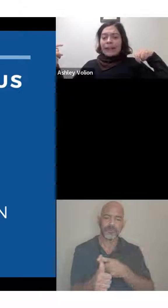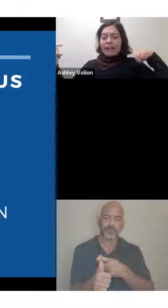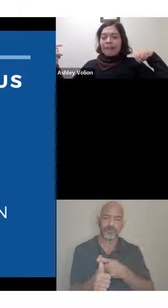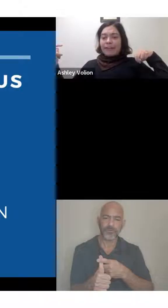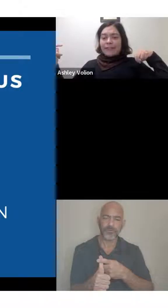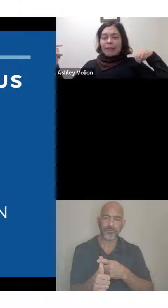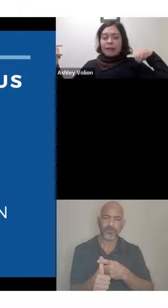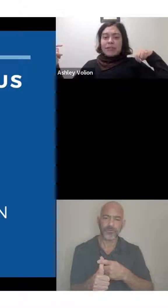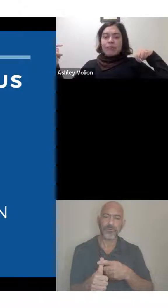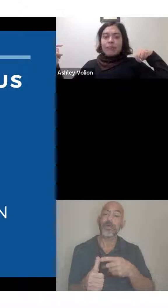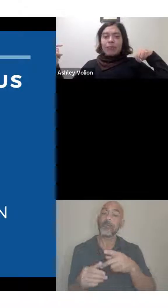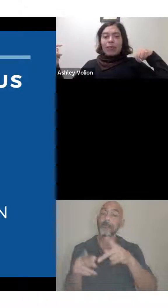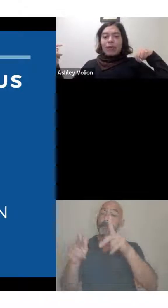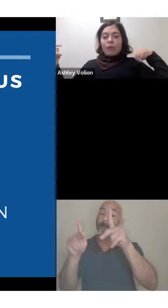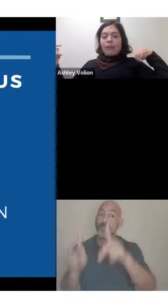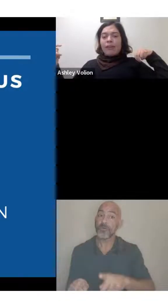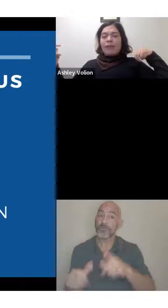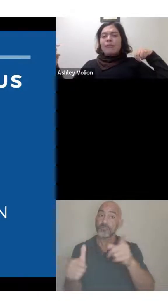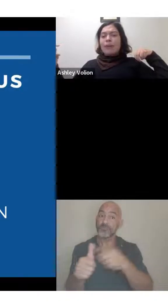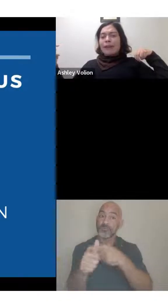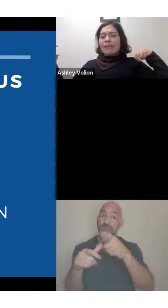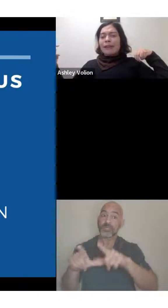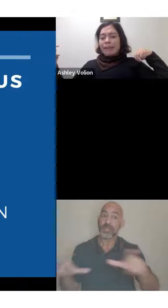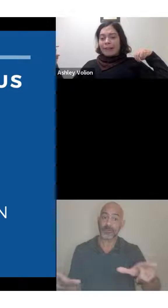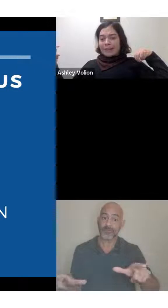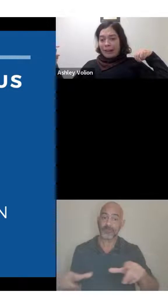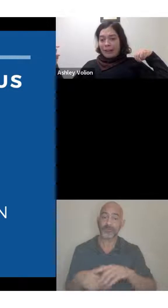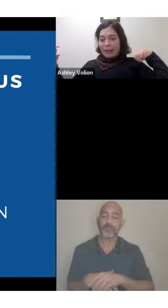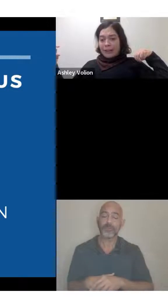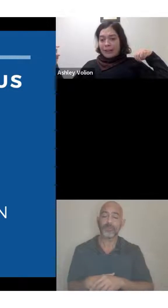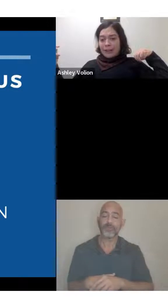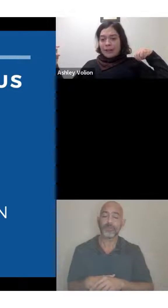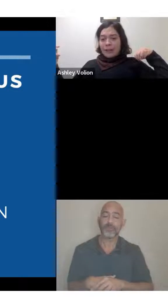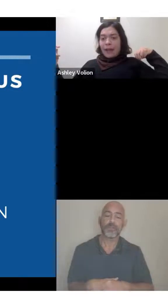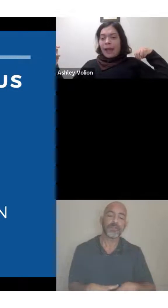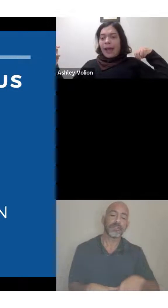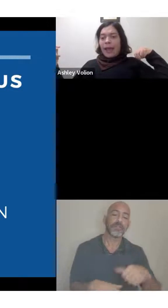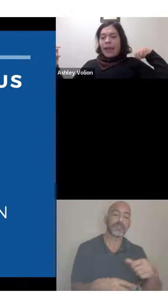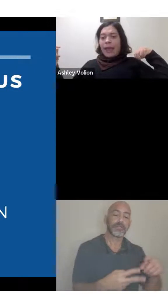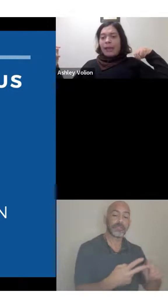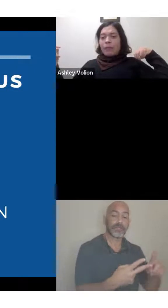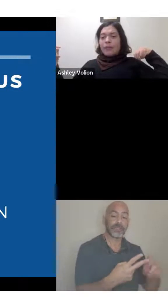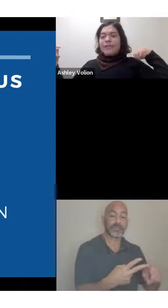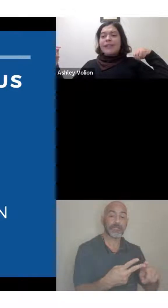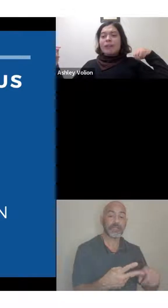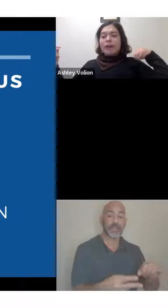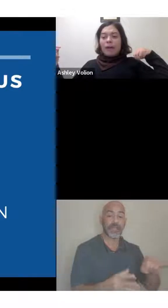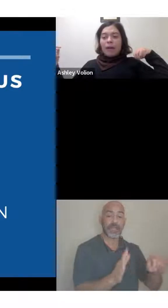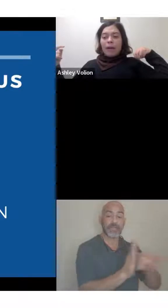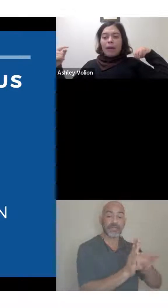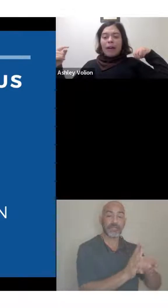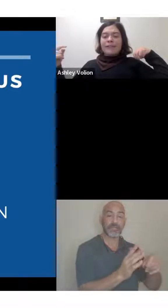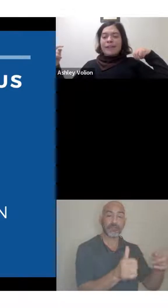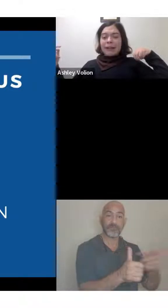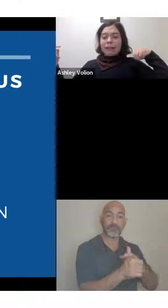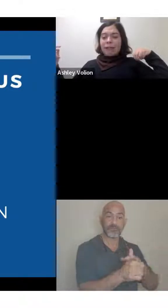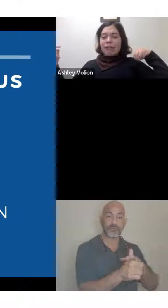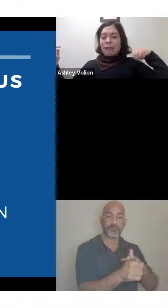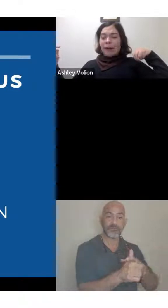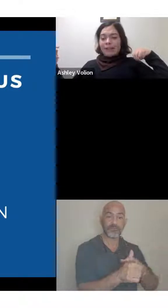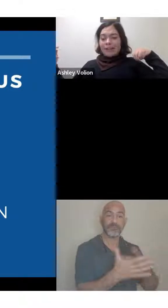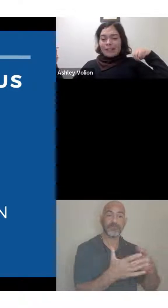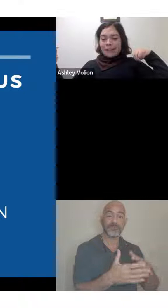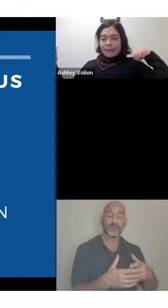identity-first language. When we use person-first language, it puts the person